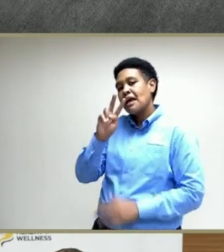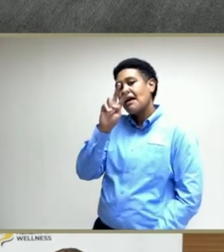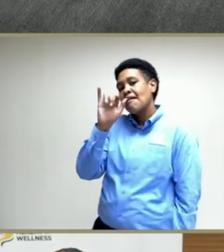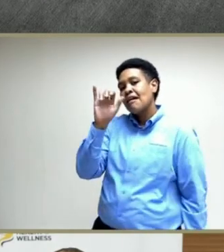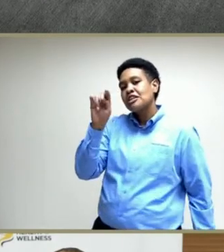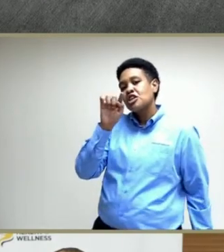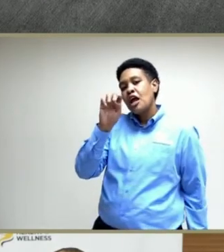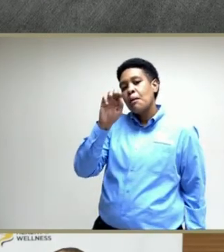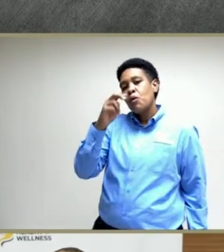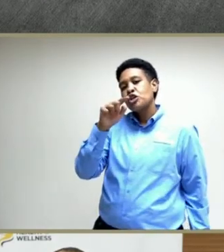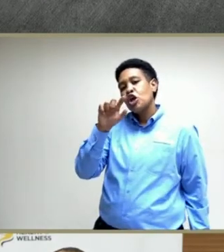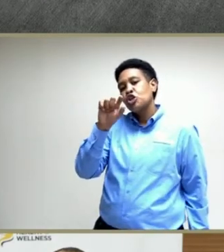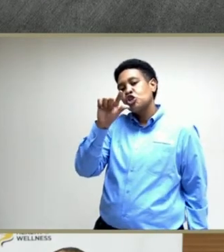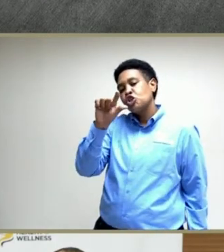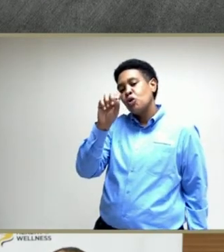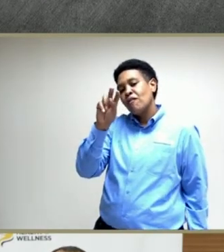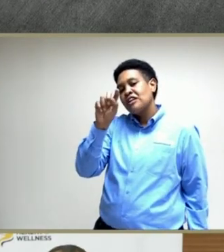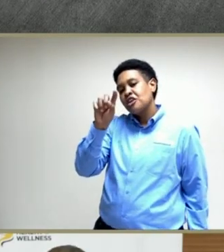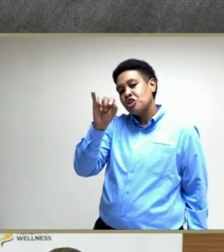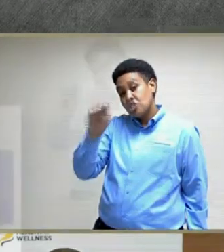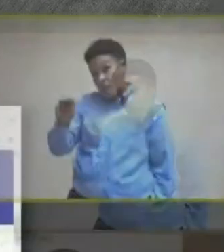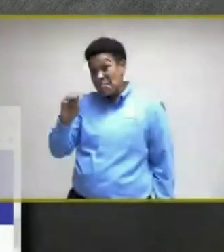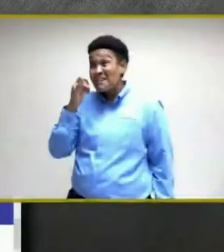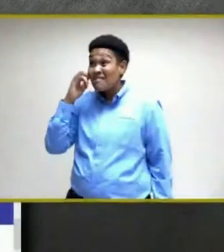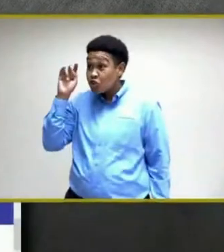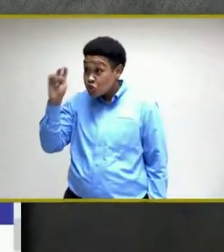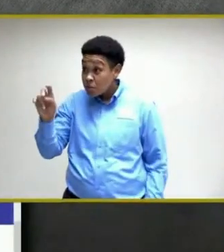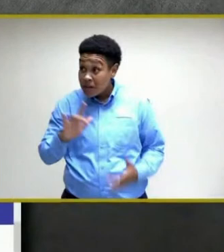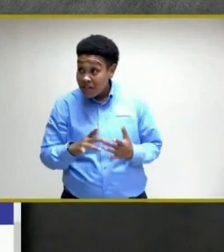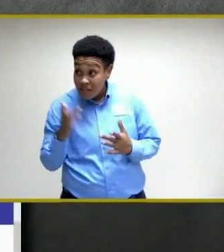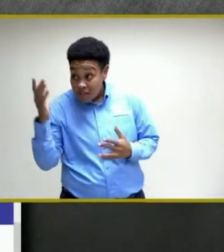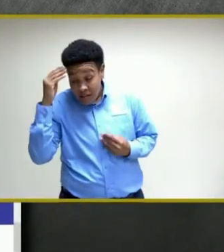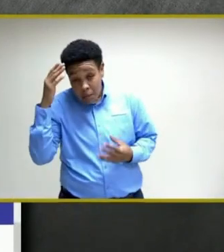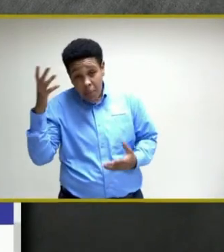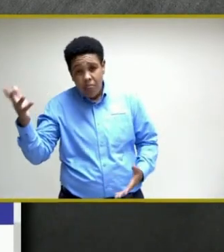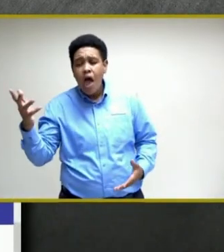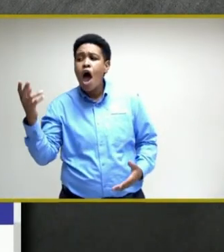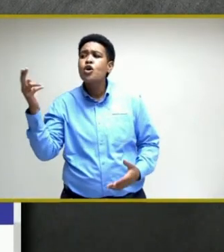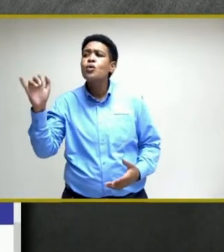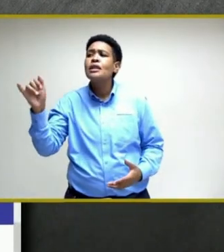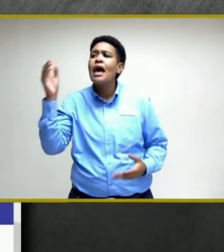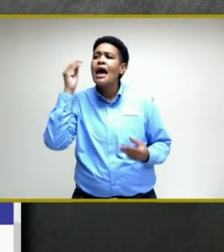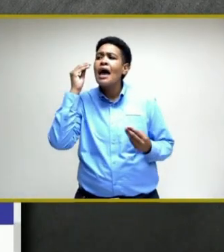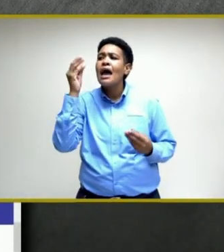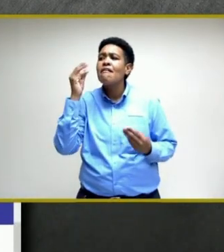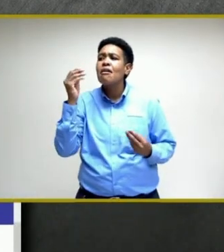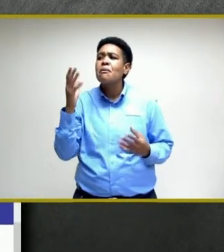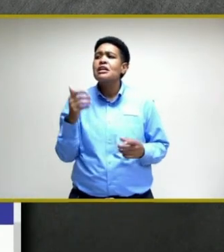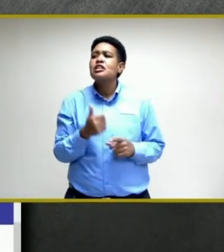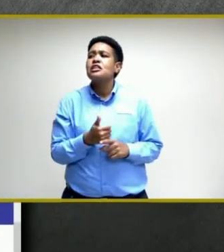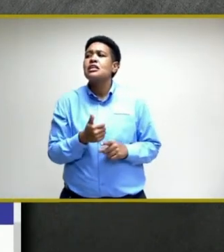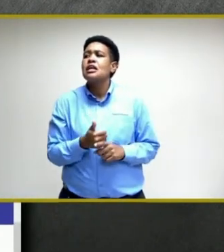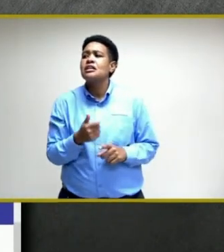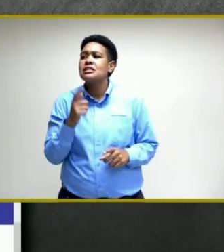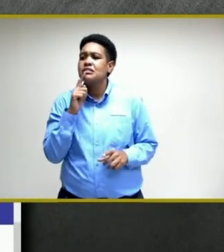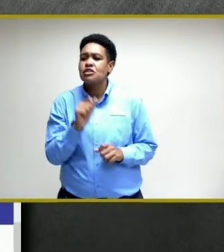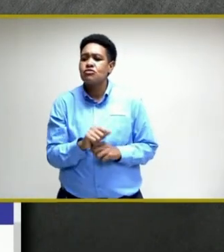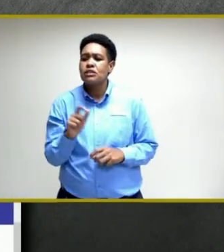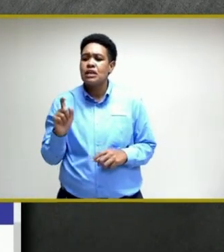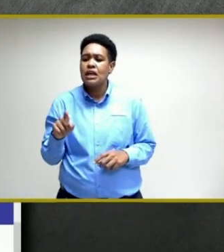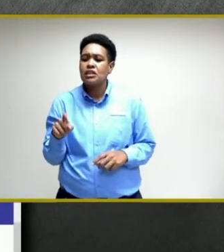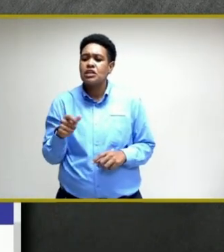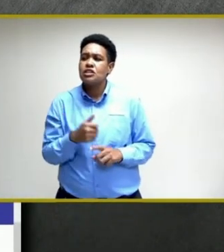get information, and use that information as necessary